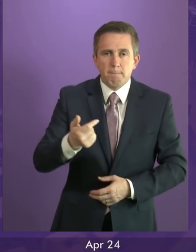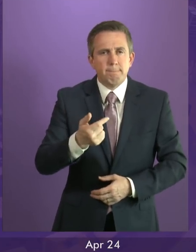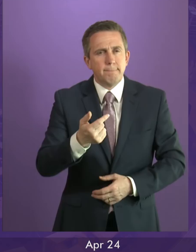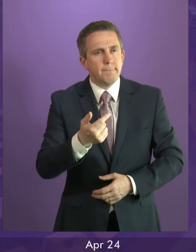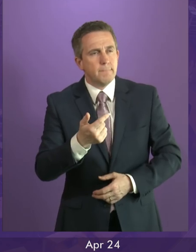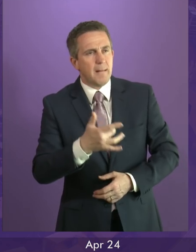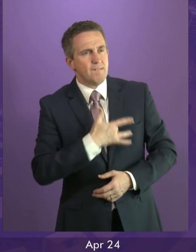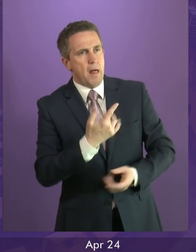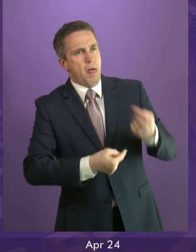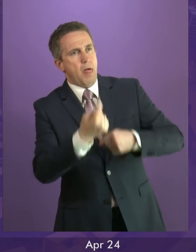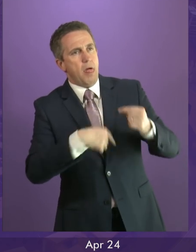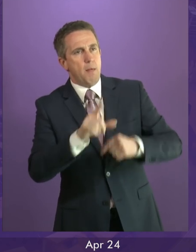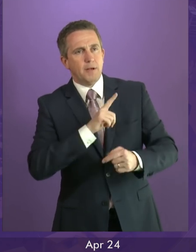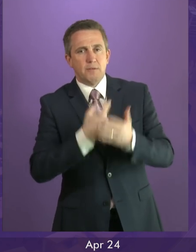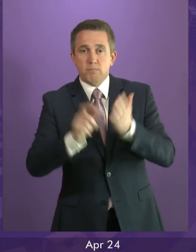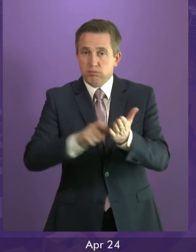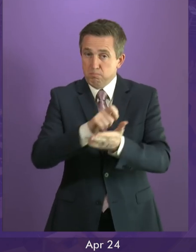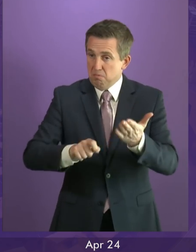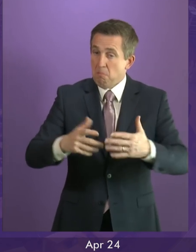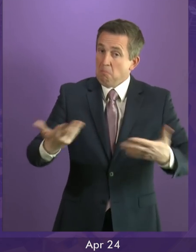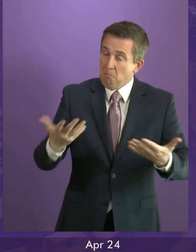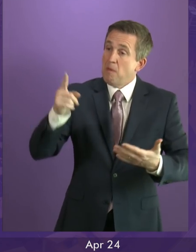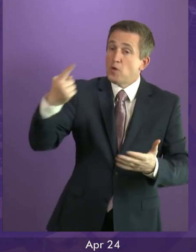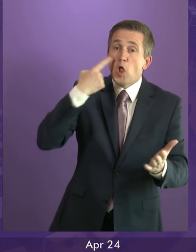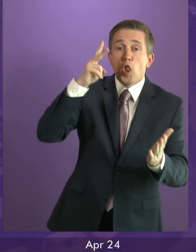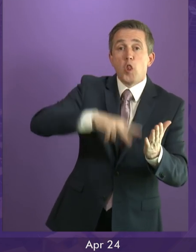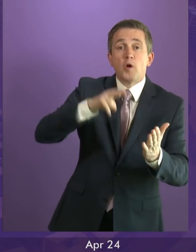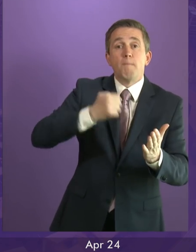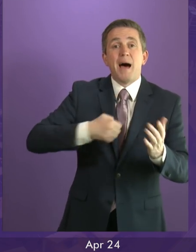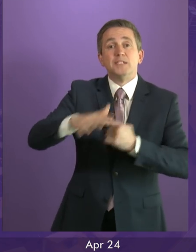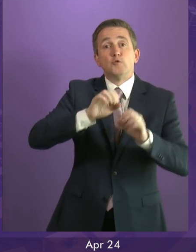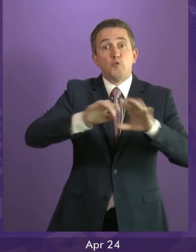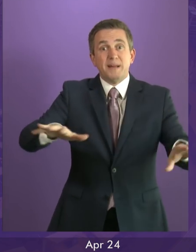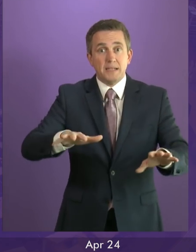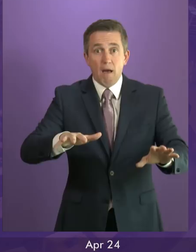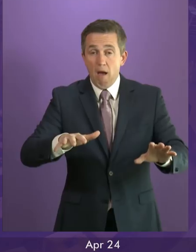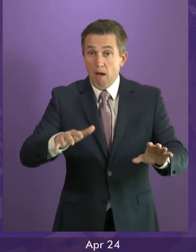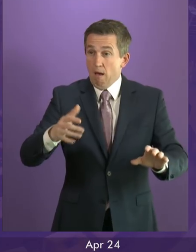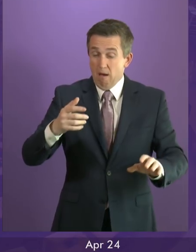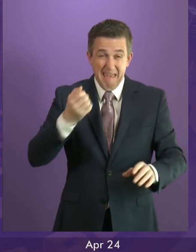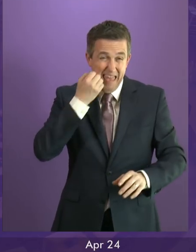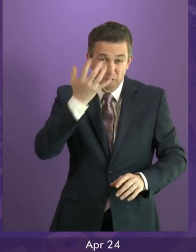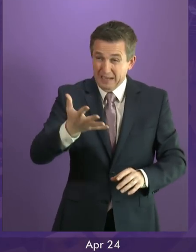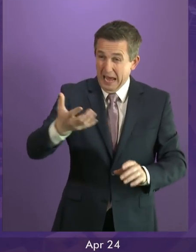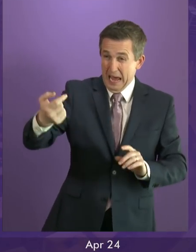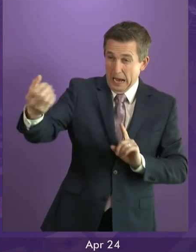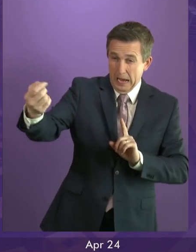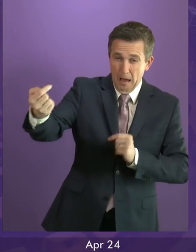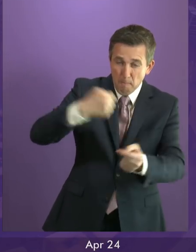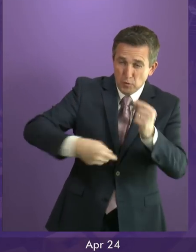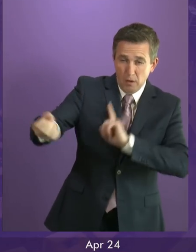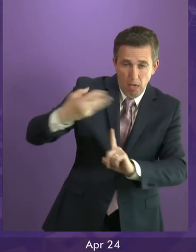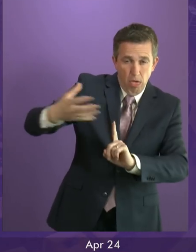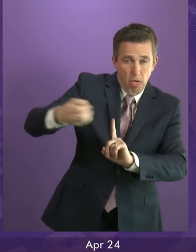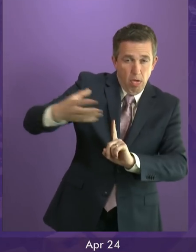end. You know, anybody would only have to go into my social media on a daily basis to see that I'm on the receiving end of a fair amount of